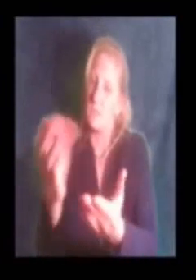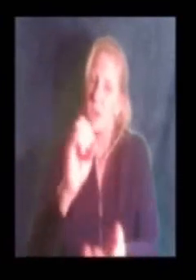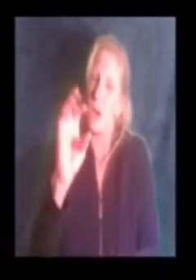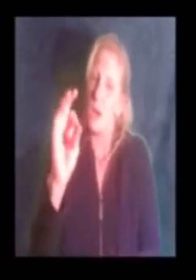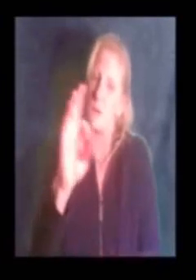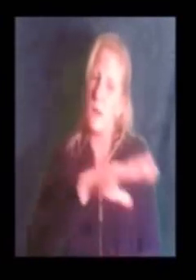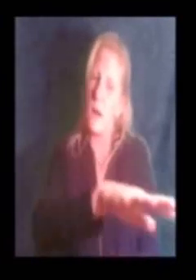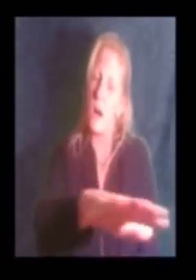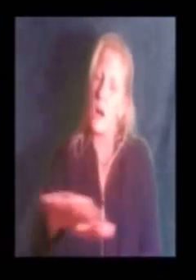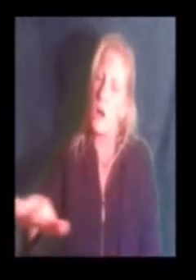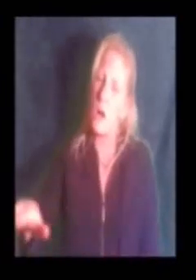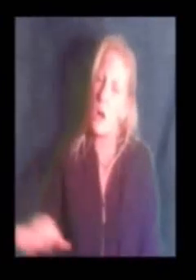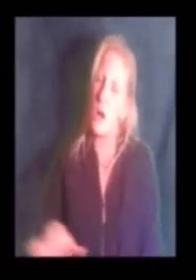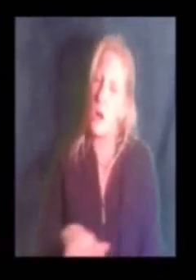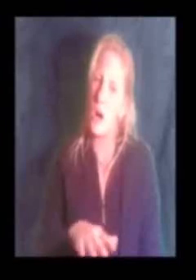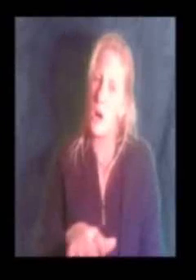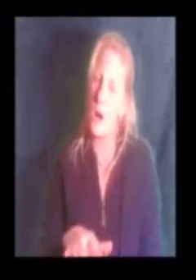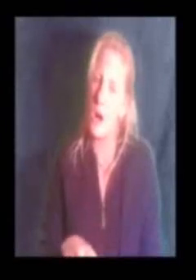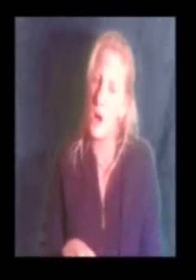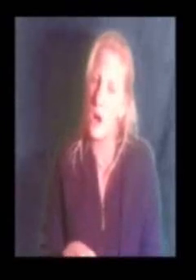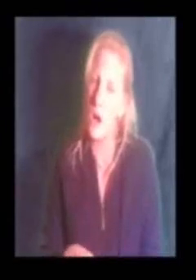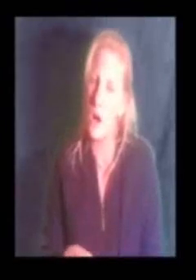gift of all